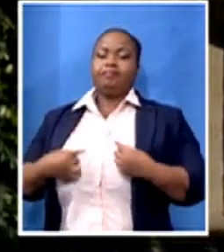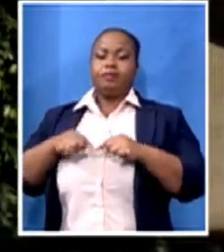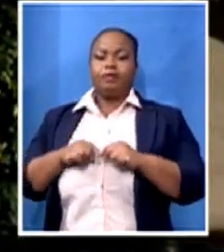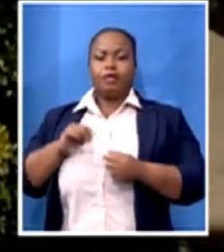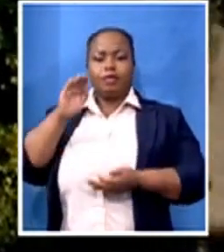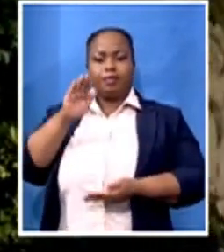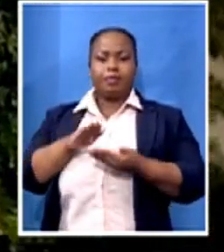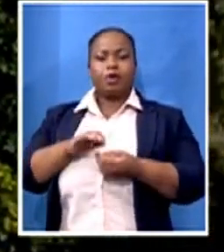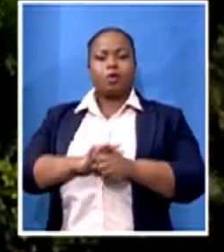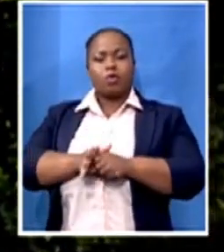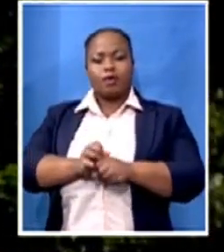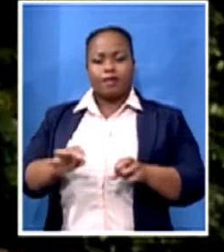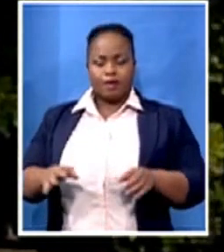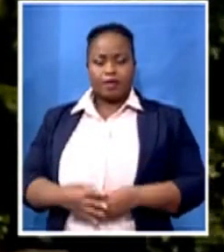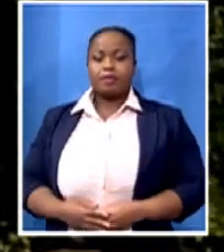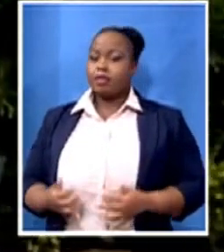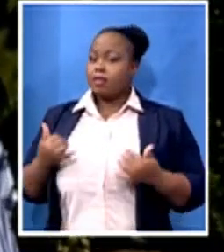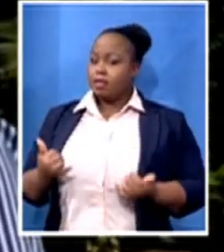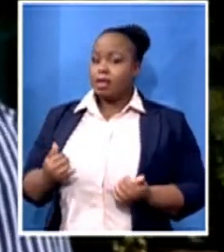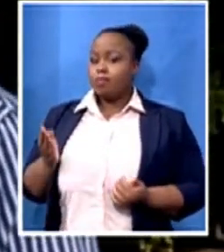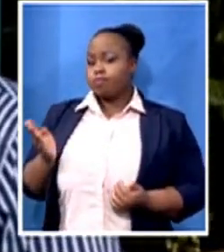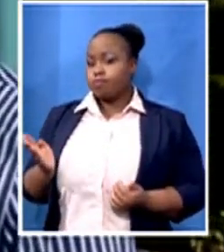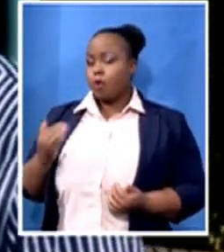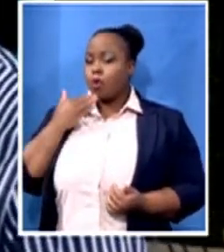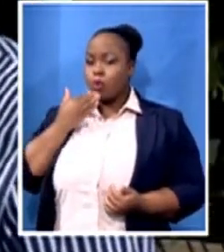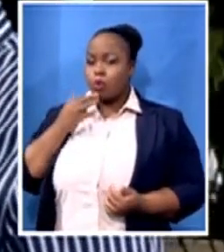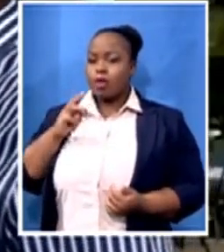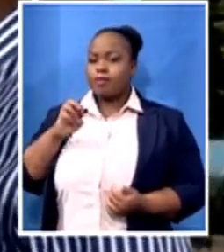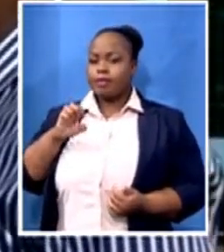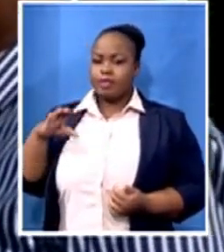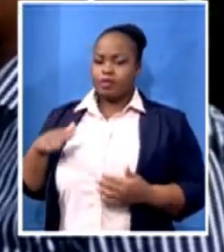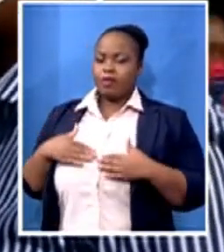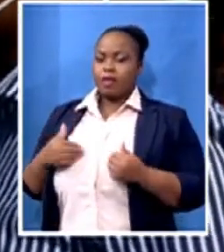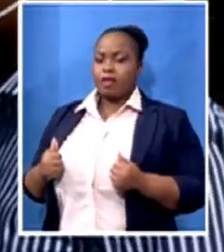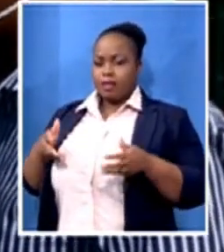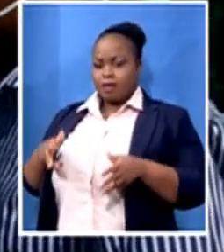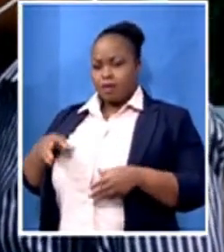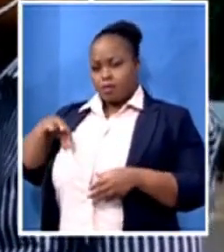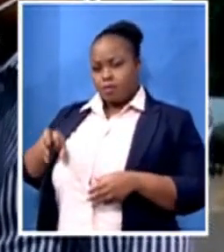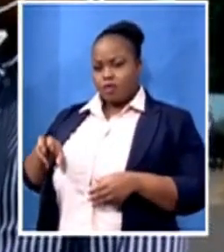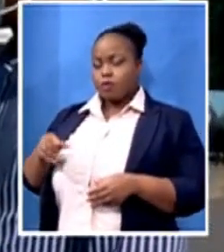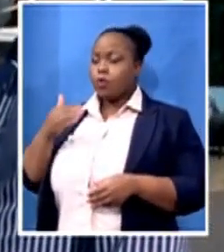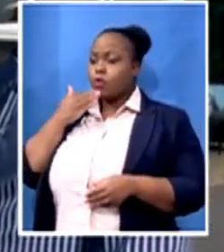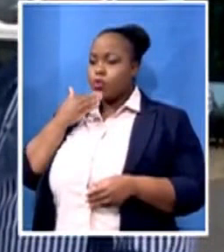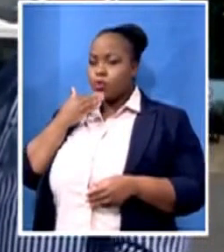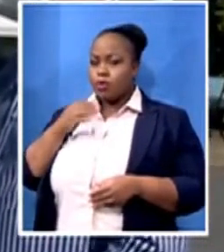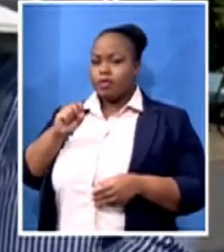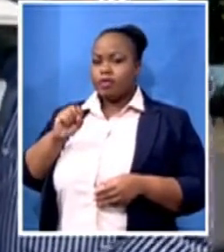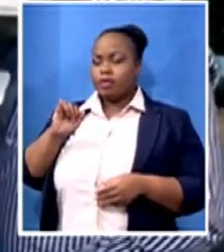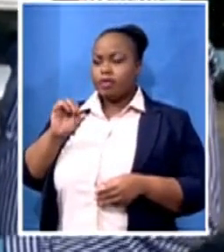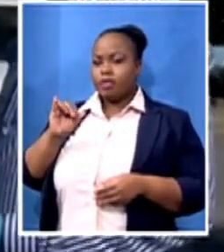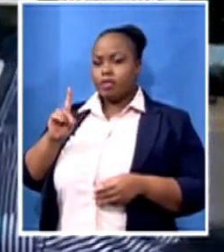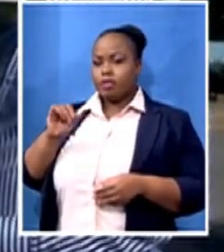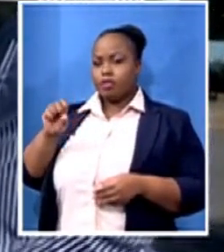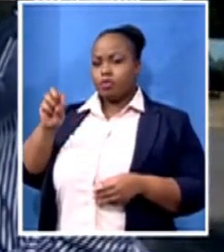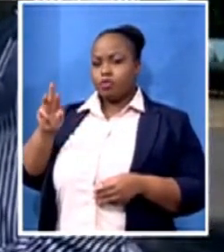now, I'm now joined by the MEC of Health here in the province, Sydney, Swaggomba. MEC, thanks a lot for your